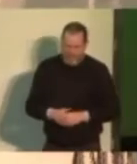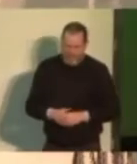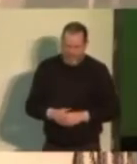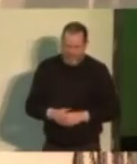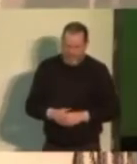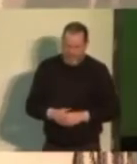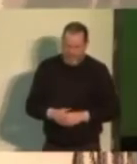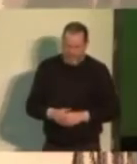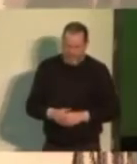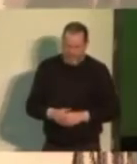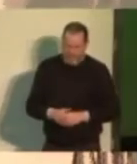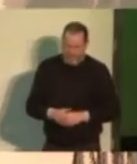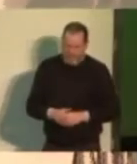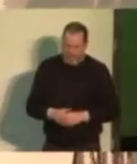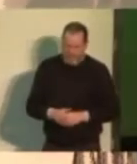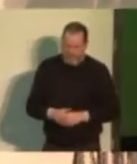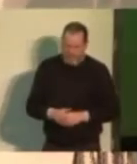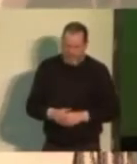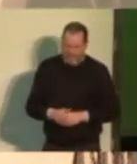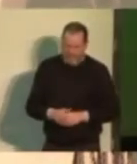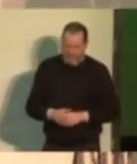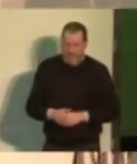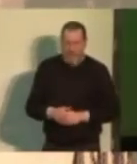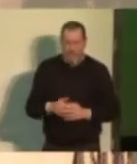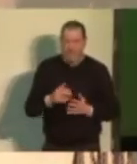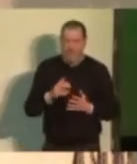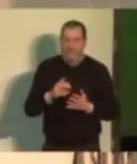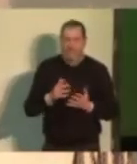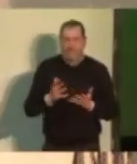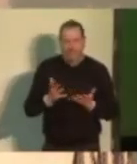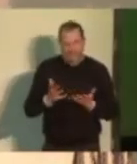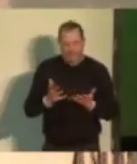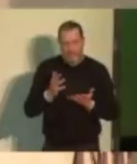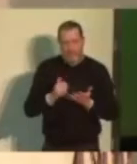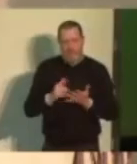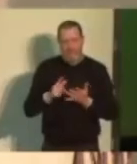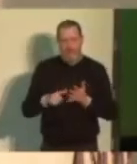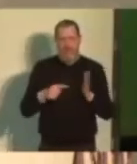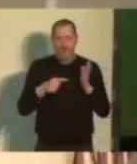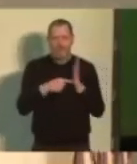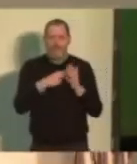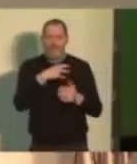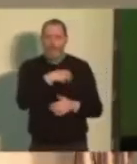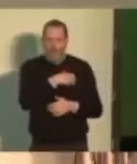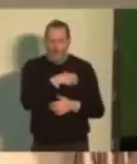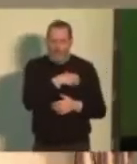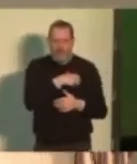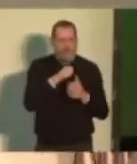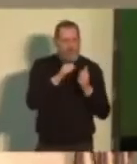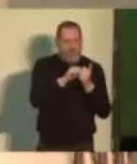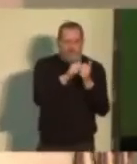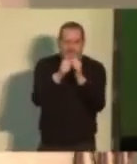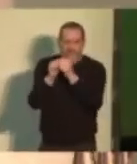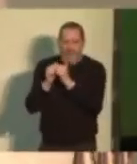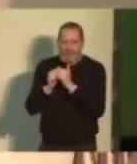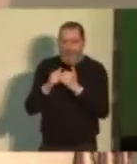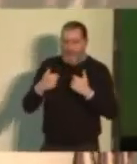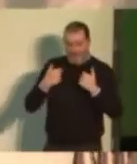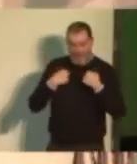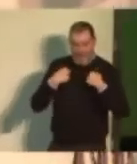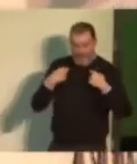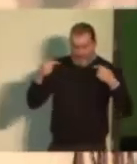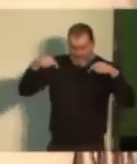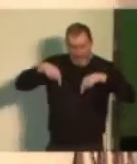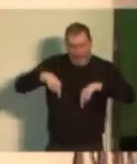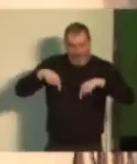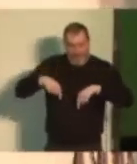So once again, Mick and trade unionists and friends, it is an honor. It is a